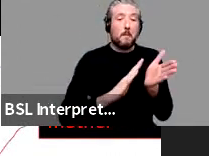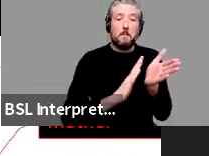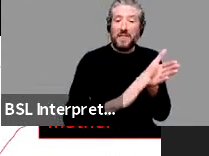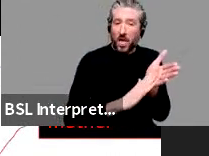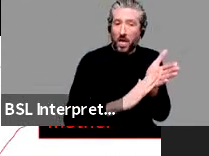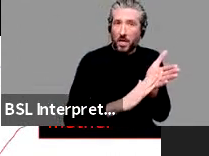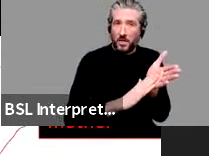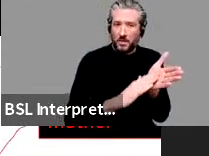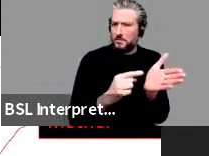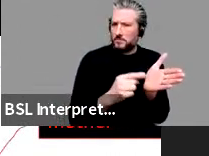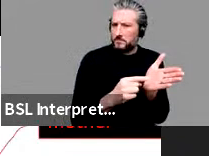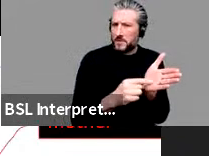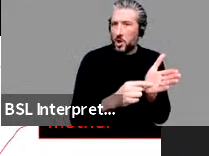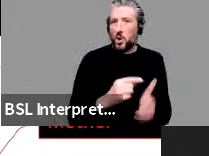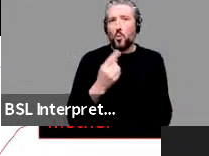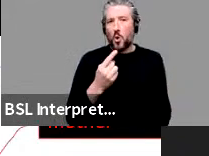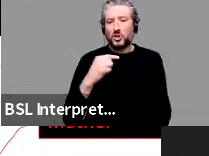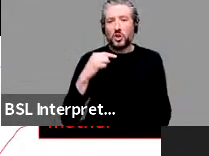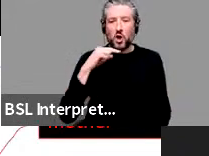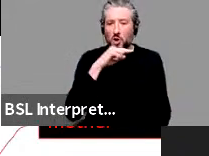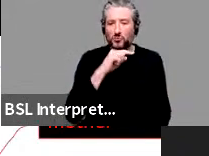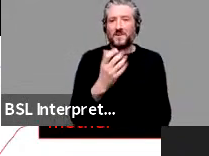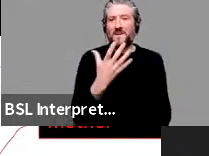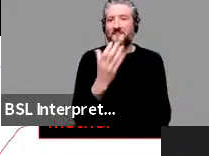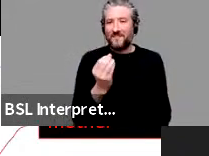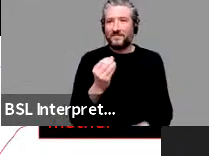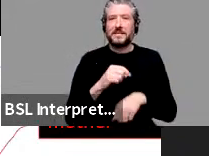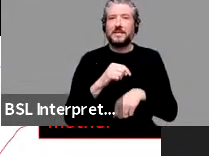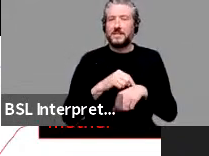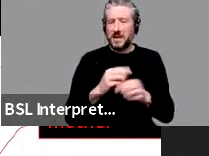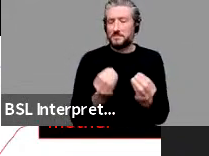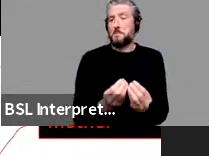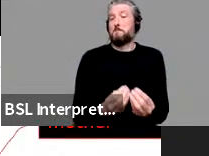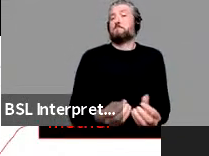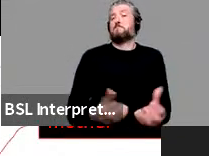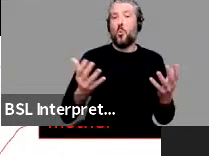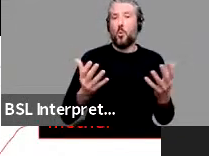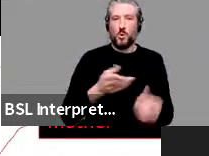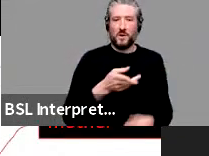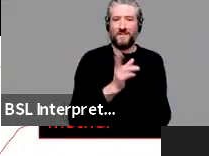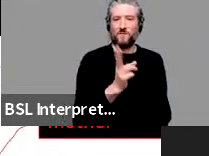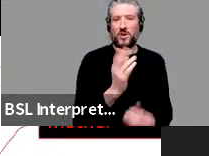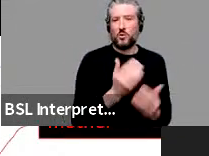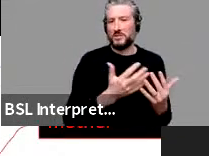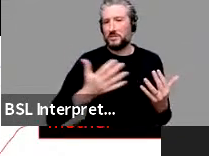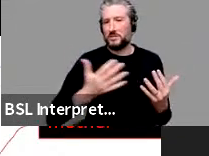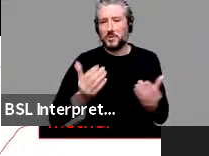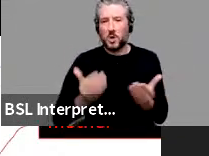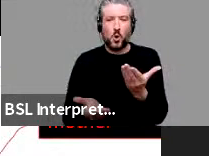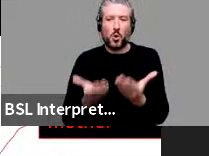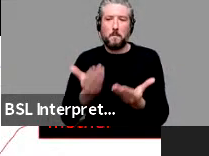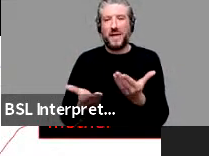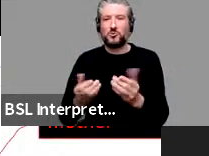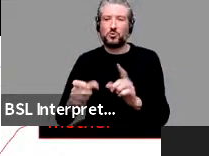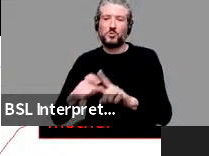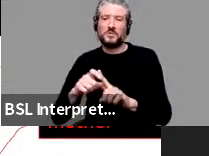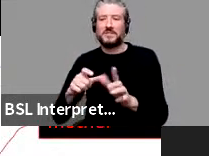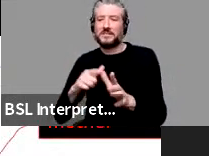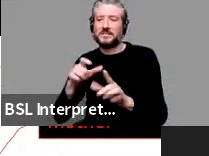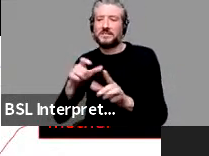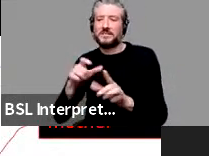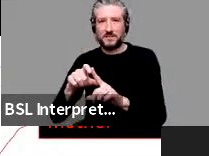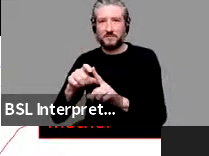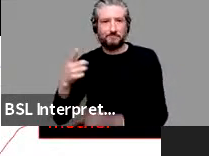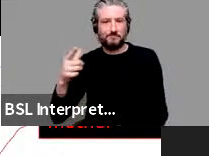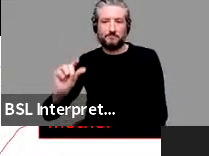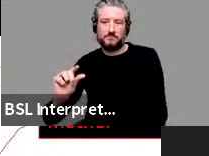times more frequent than the word daddy or dad. So daddy or dad was relatively new and mother was very